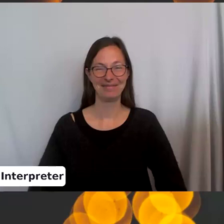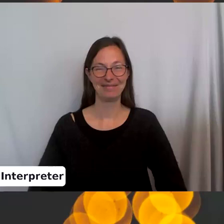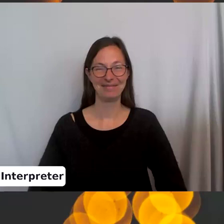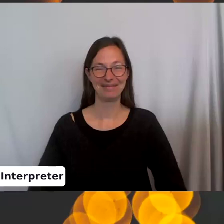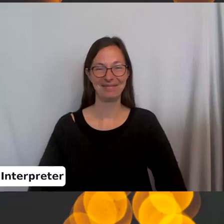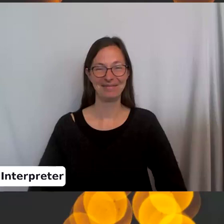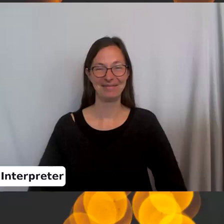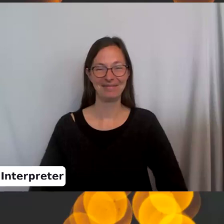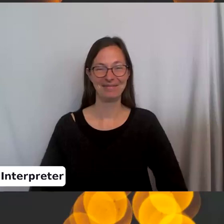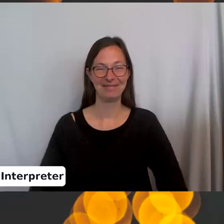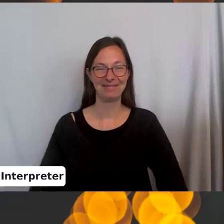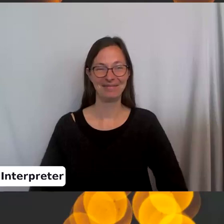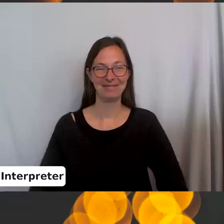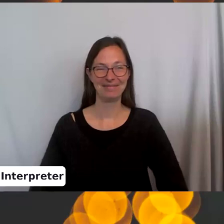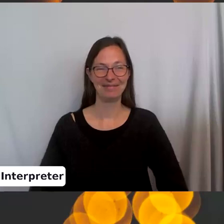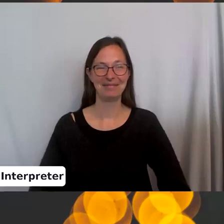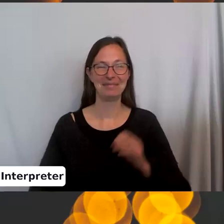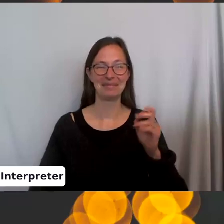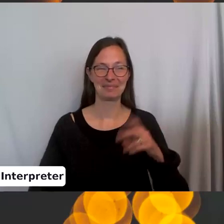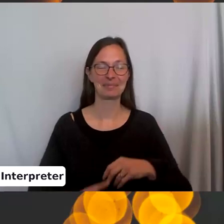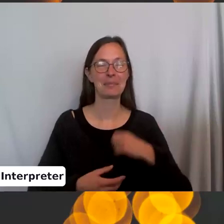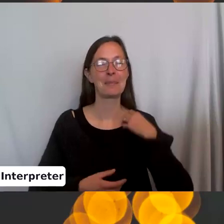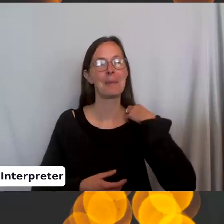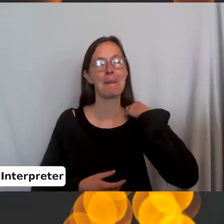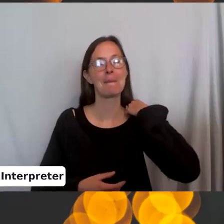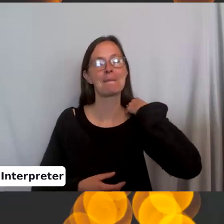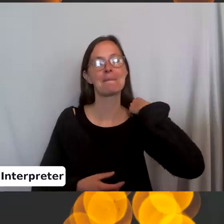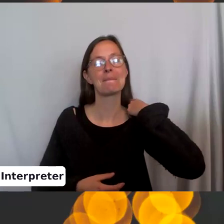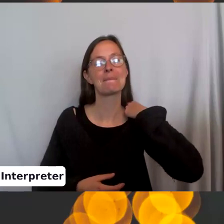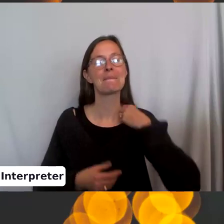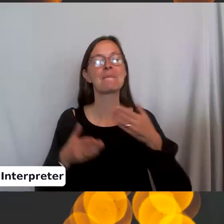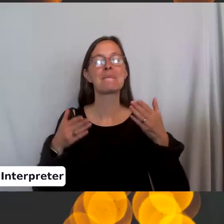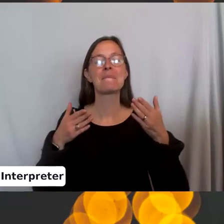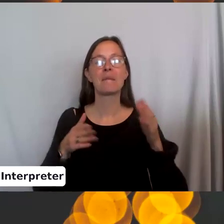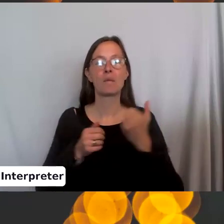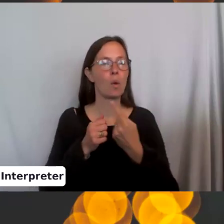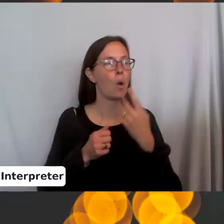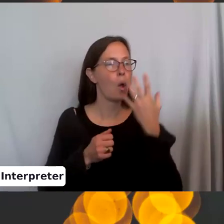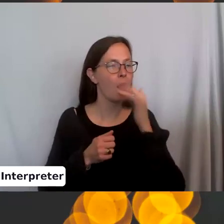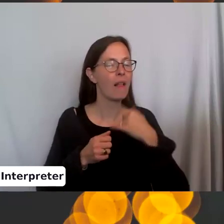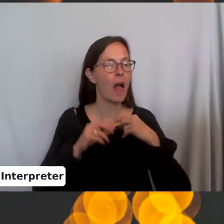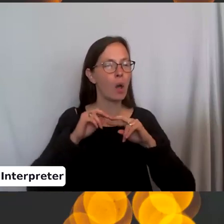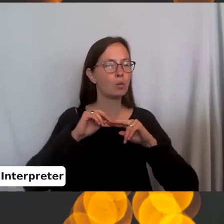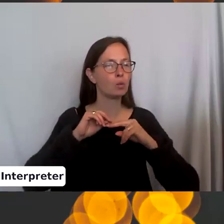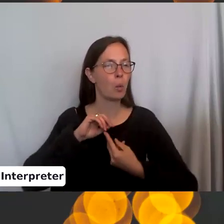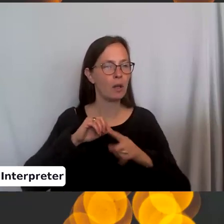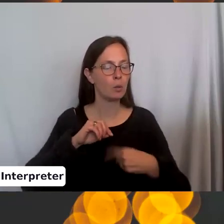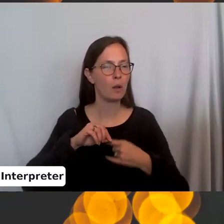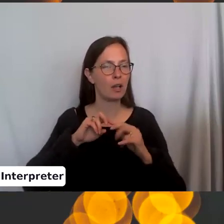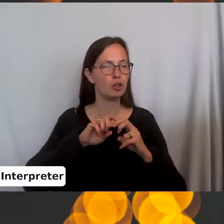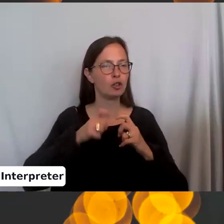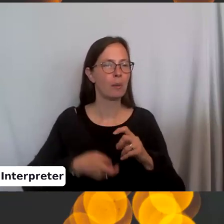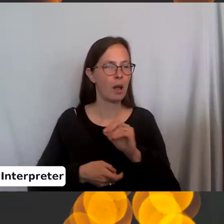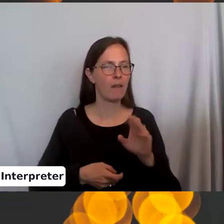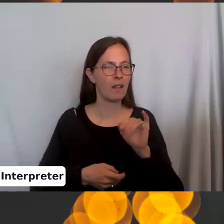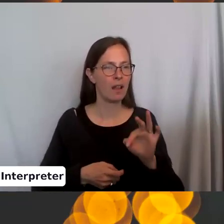All right. So let's let everyone, it looks like I twisted the loop when it jumped off the cliff. What did I,